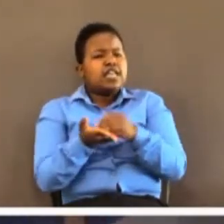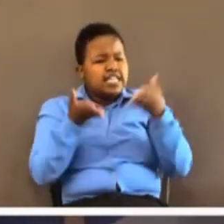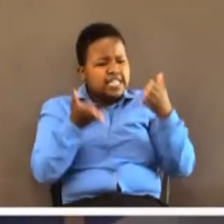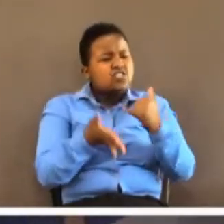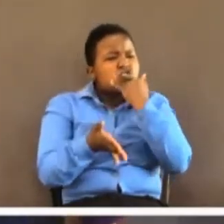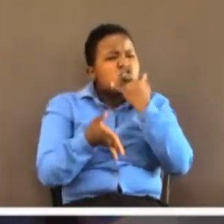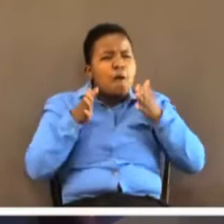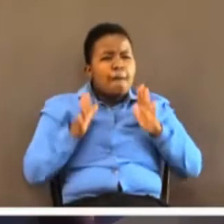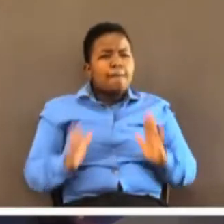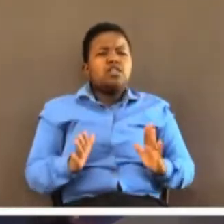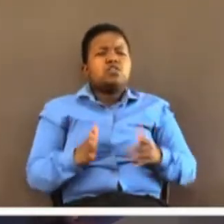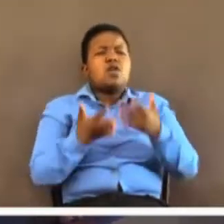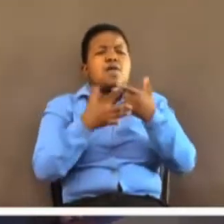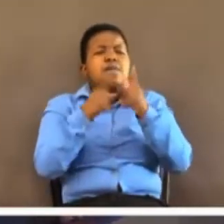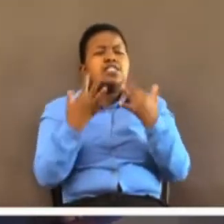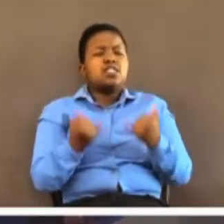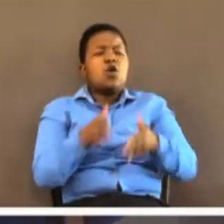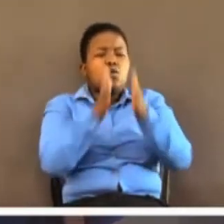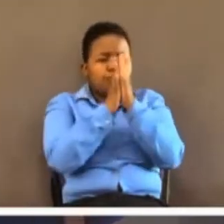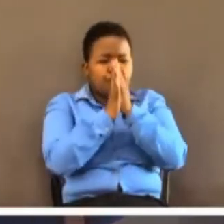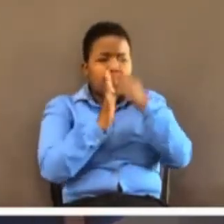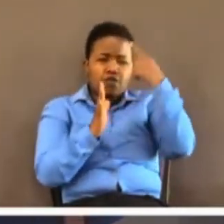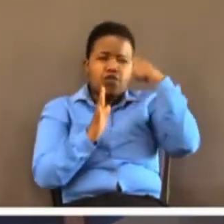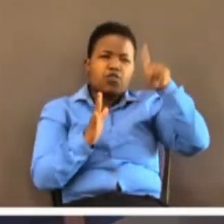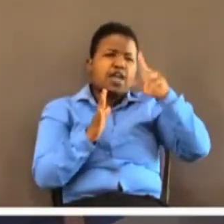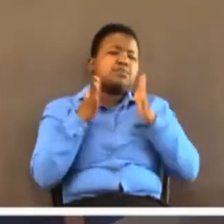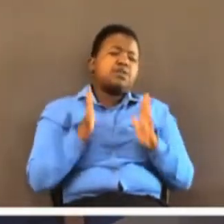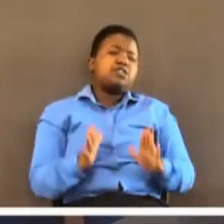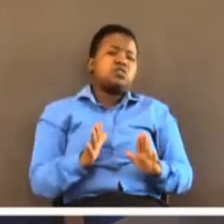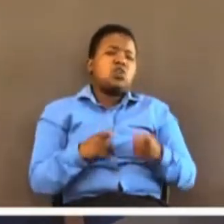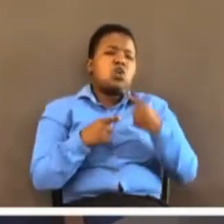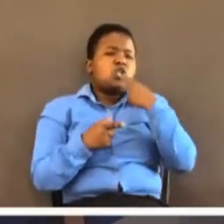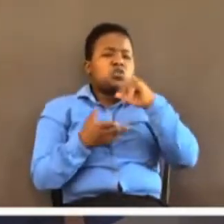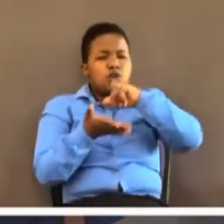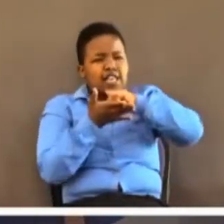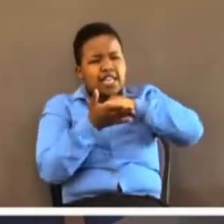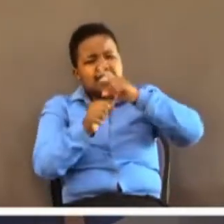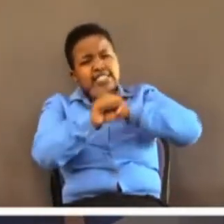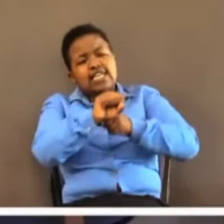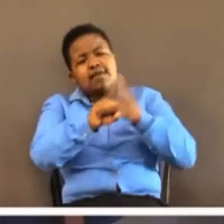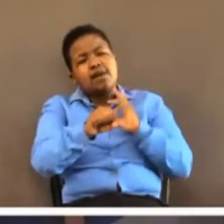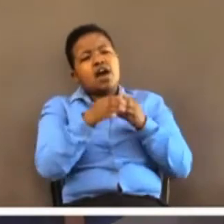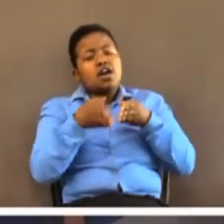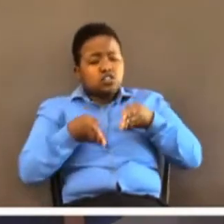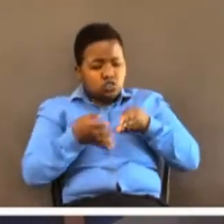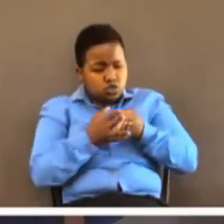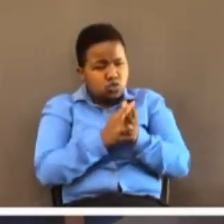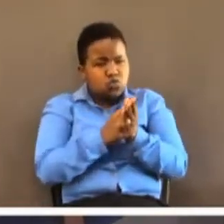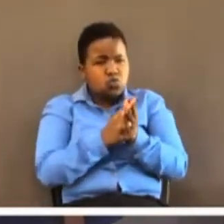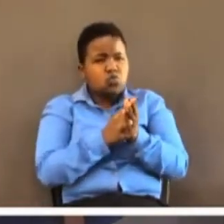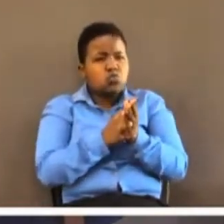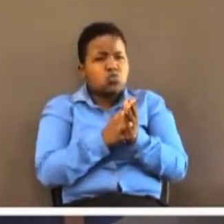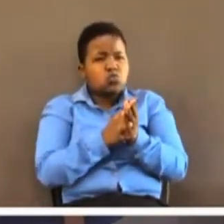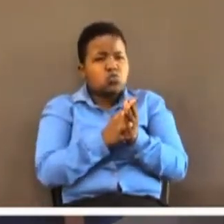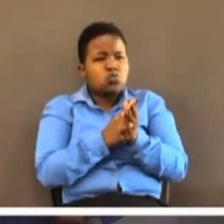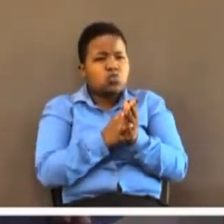Let's hope God for the right person. So you could be going through a relationship breakdown. You could be going